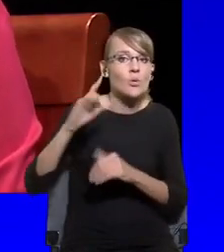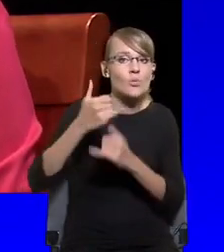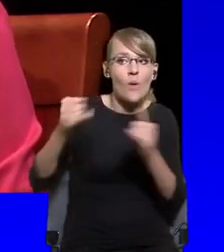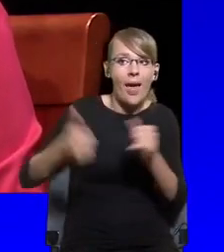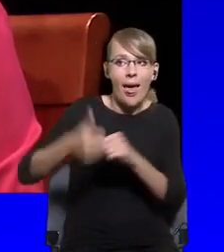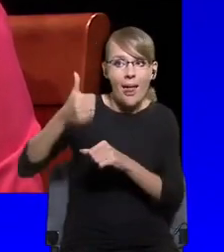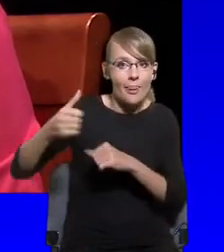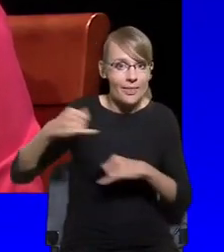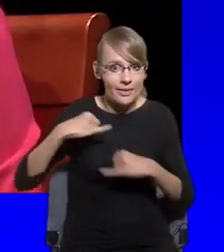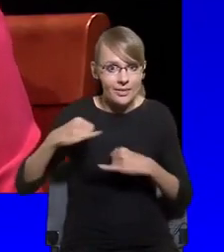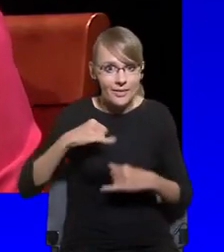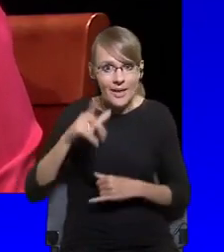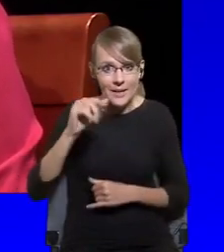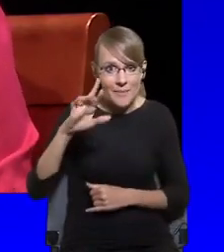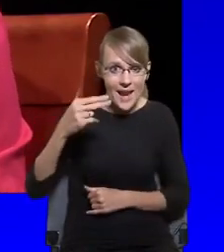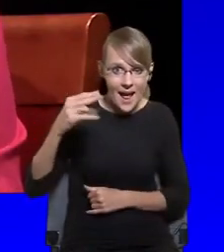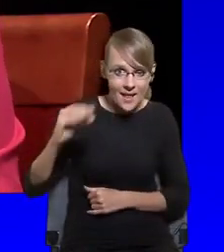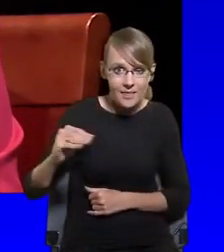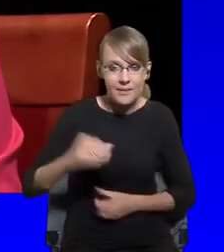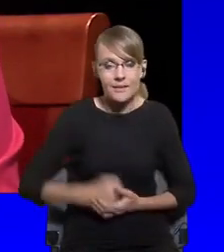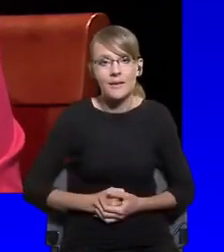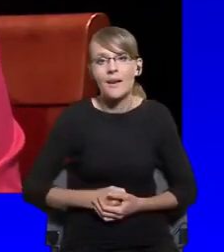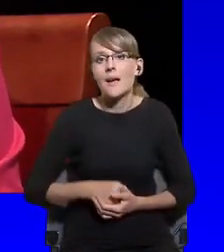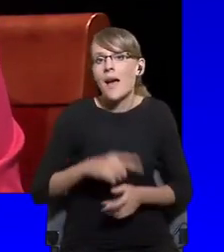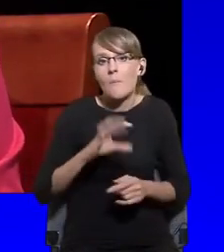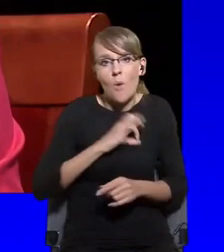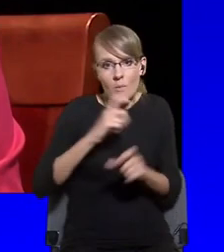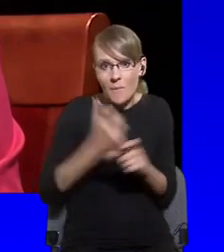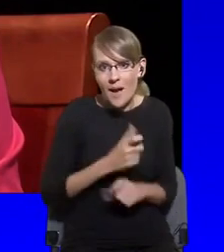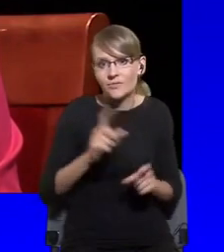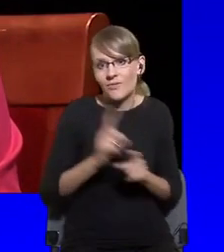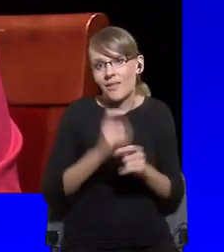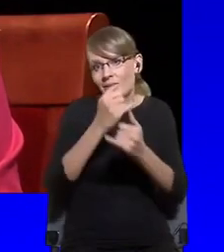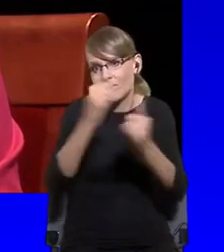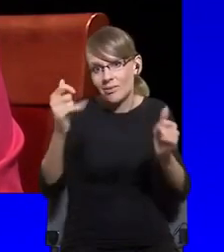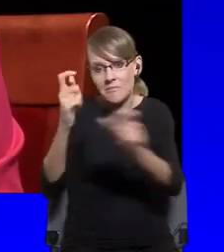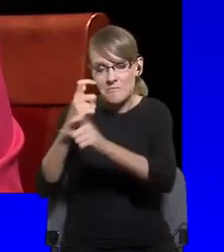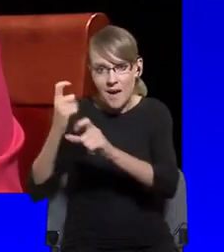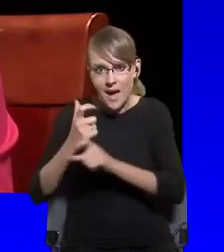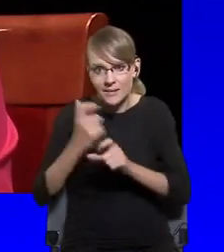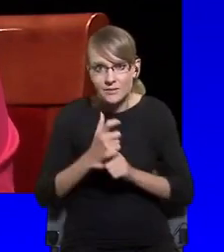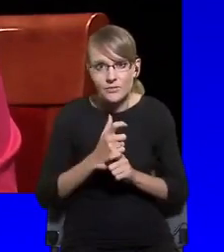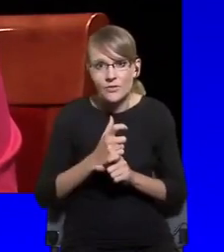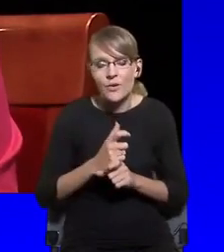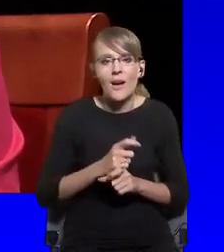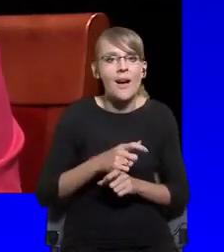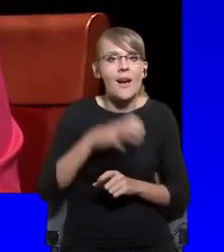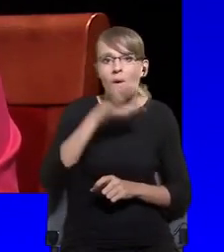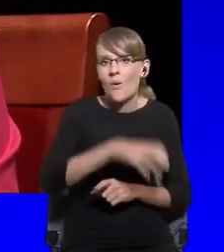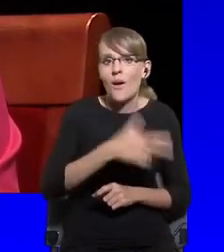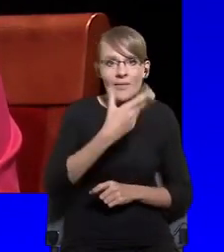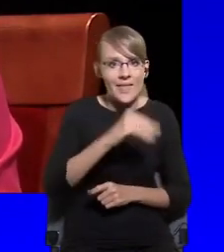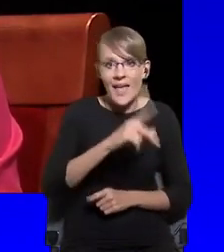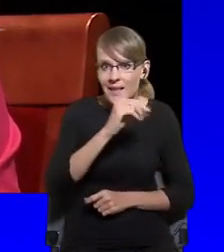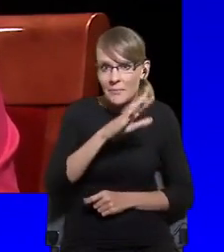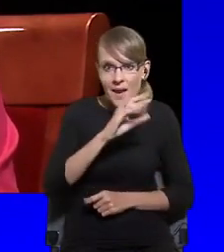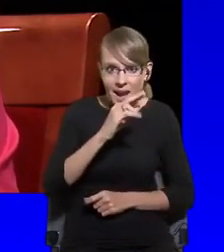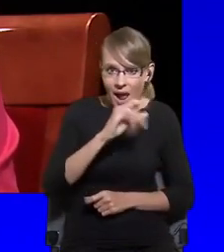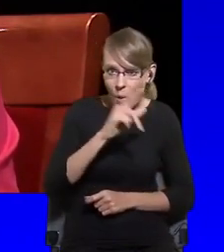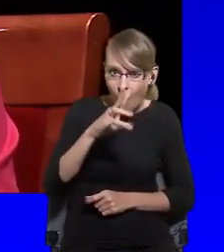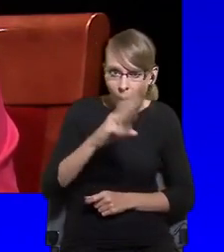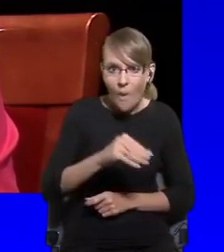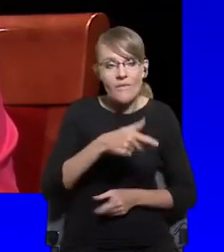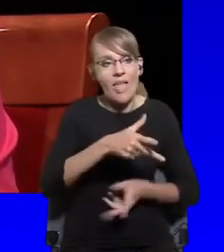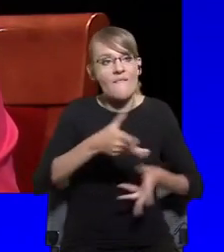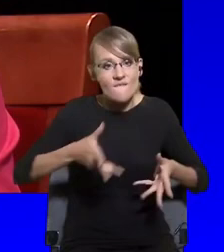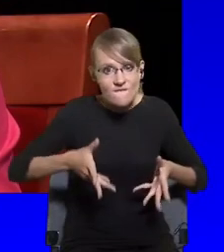do believe in many other countries too, the illiberals today are being pushed and stressed on how much